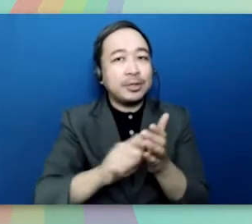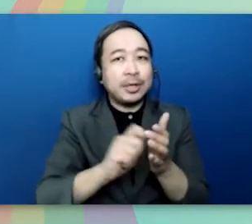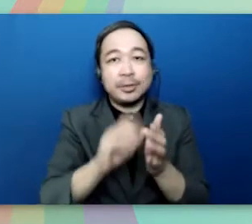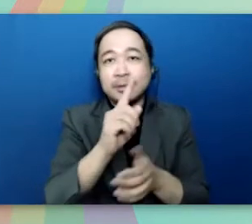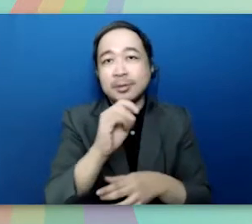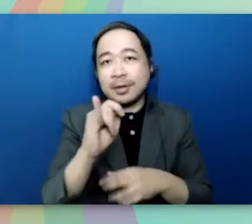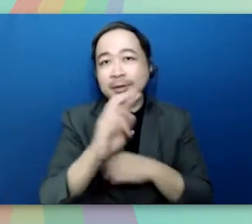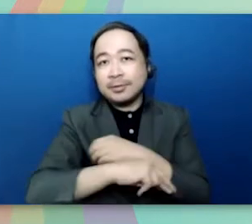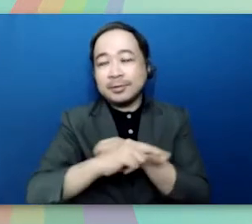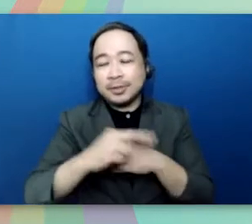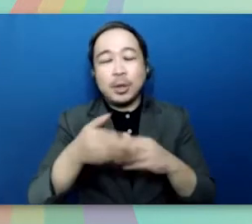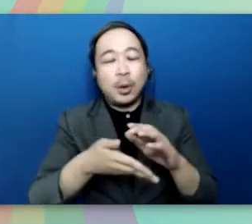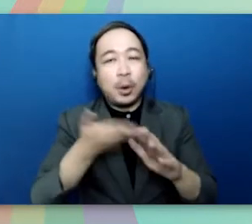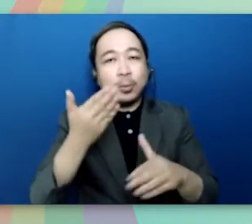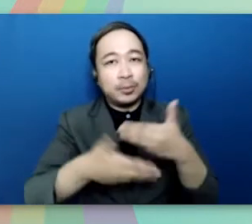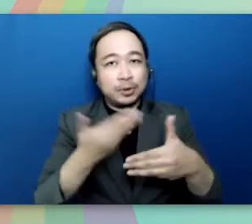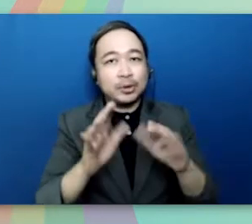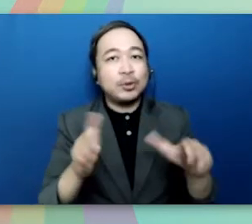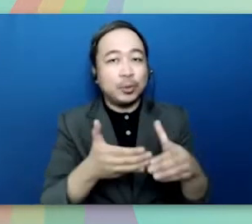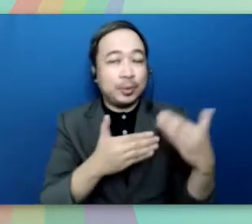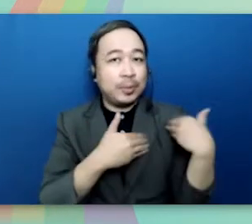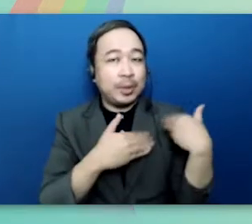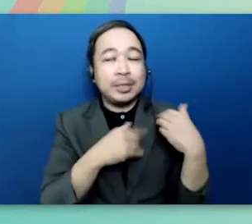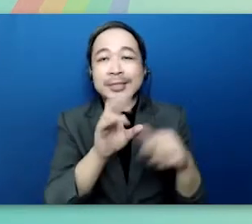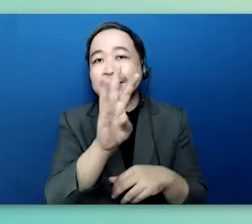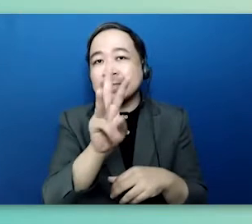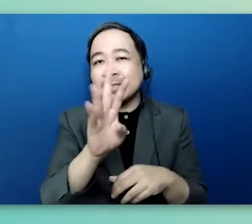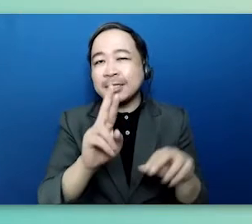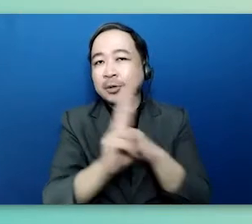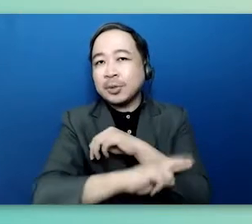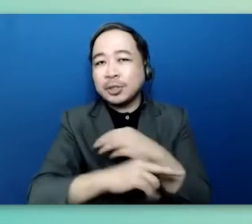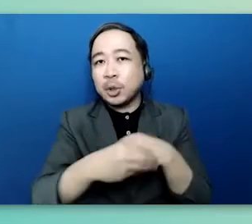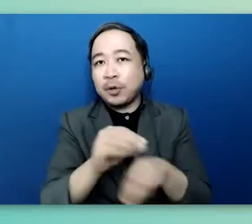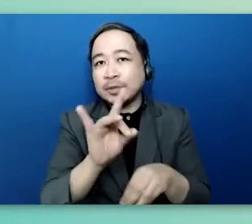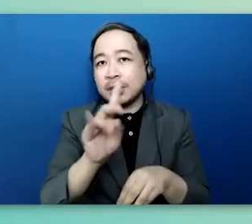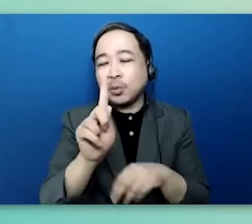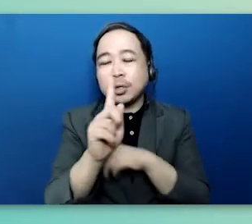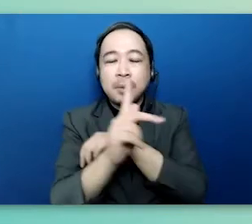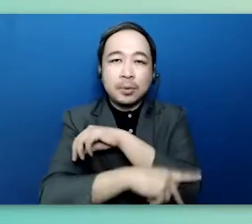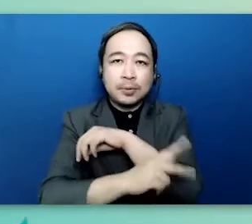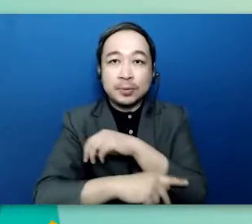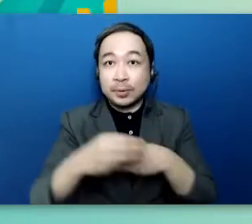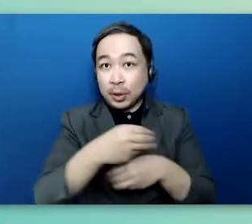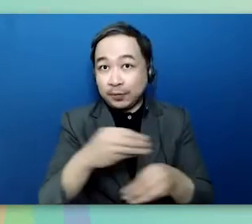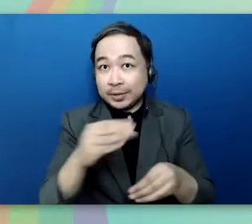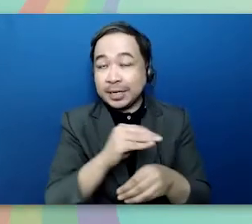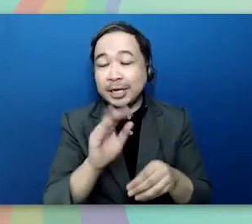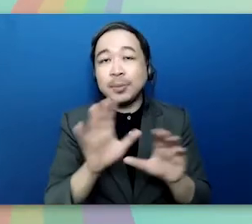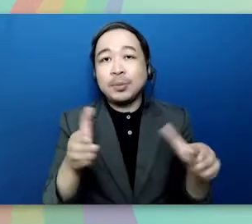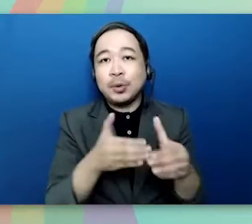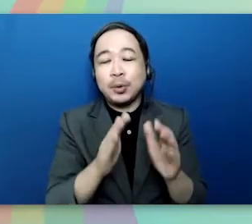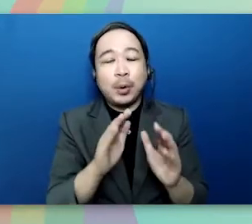undersecretary of the dti regional operations group in charge of the 16 regional offices 81 provincial offices